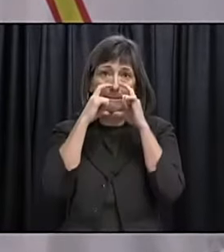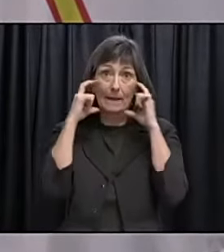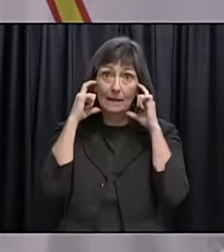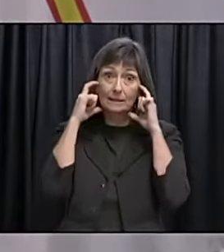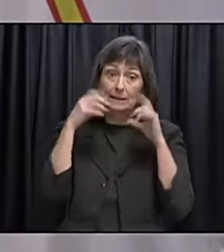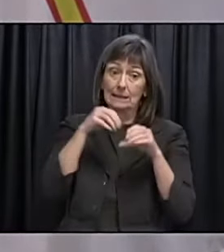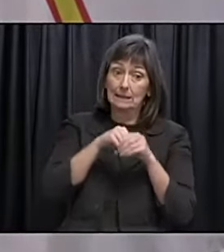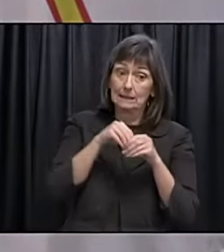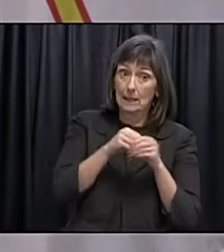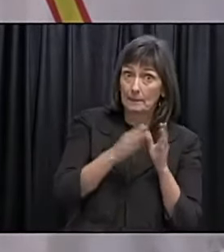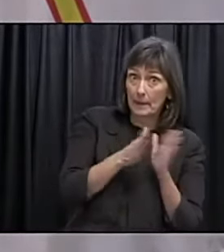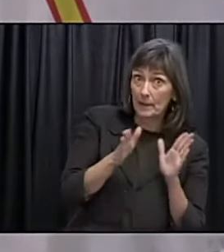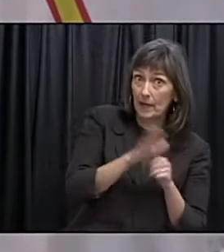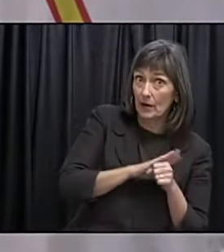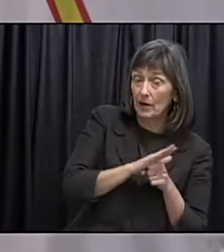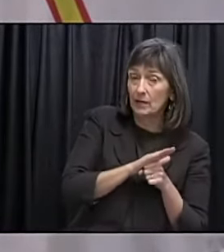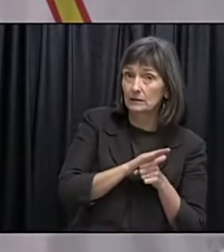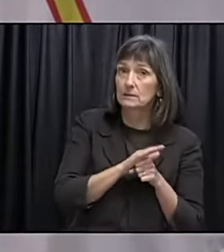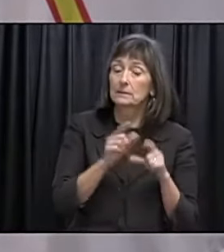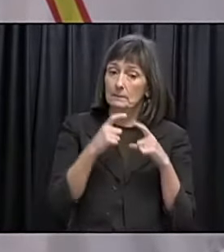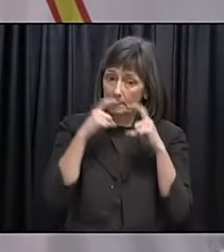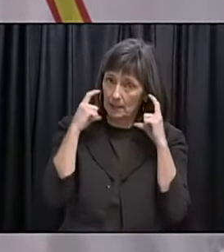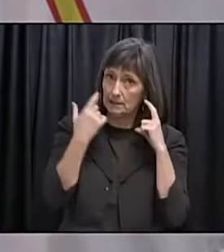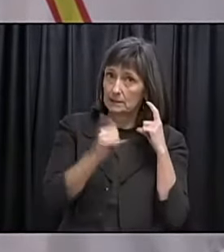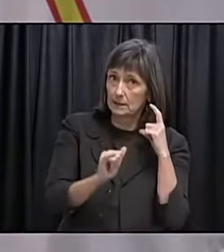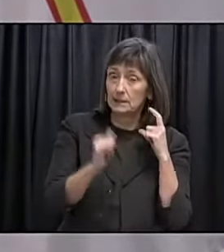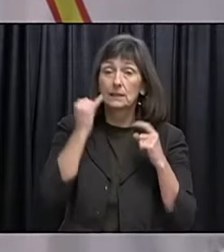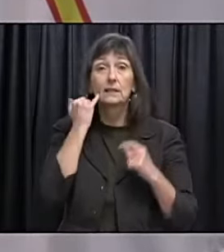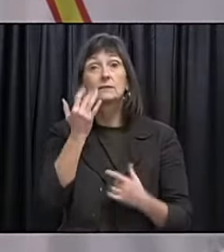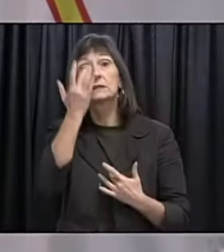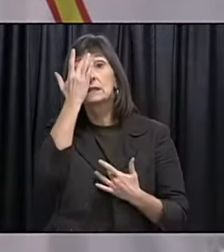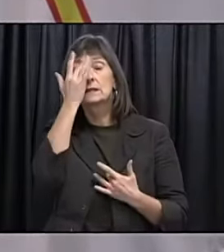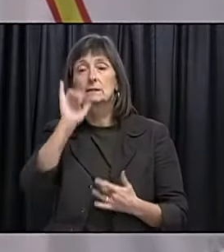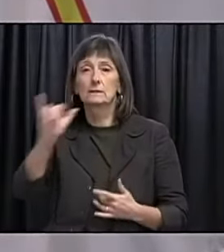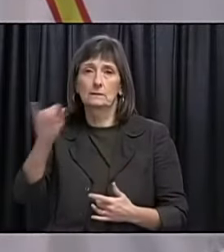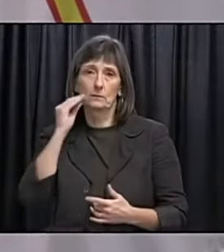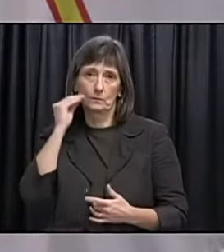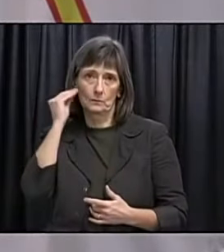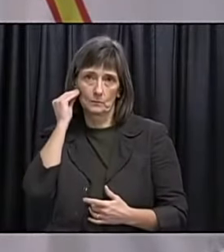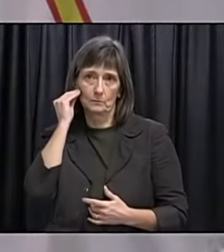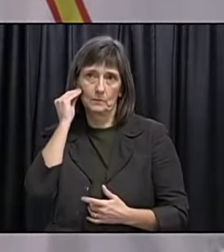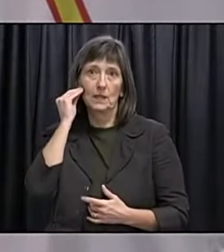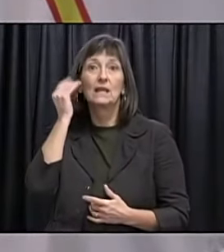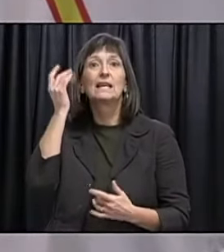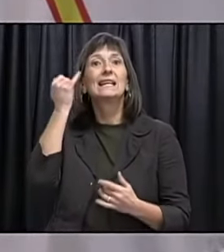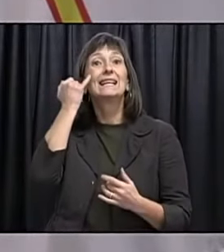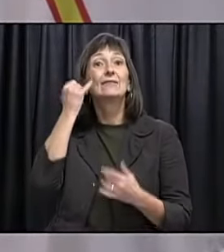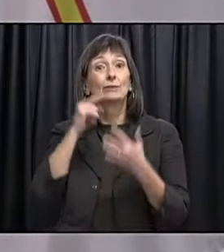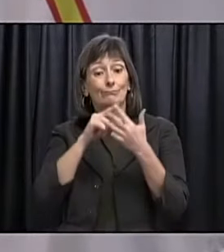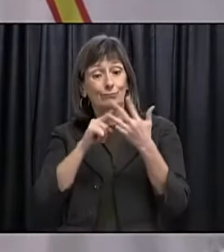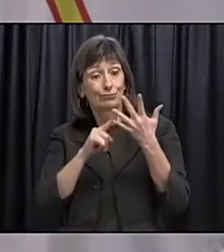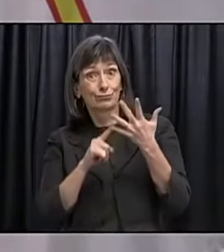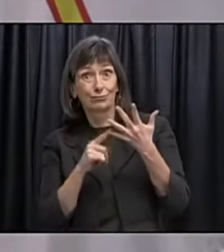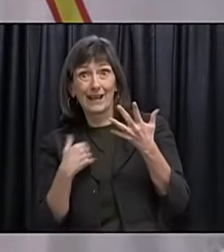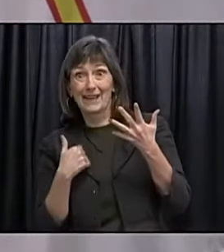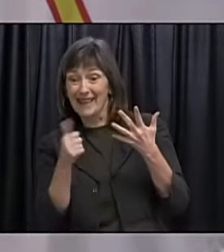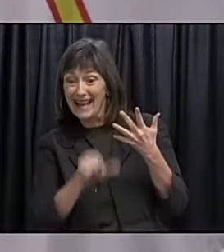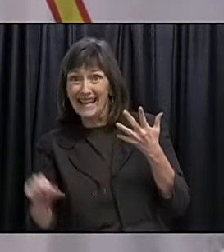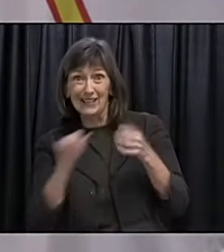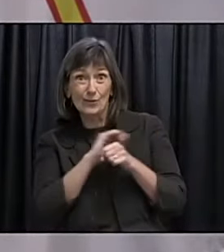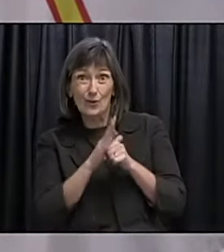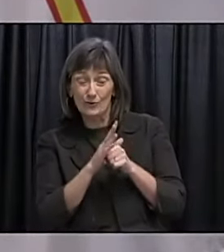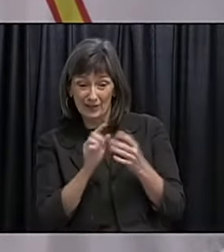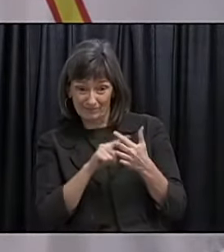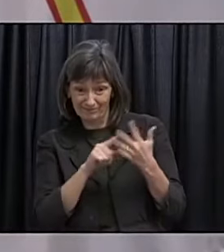in indoor public spaces and stay home if you are unwell. And call 811 if you have any symptoms of COVID